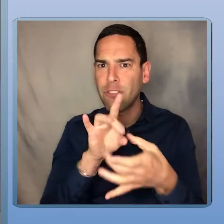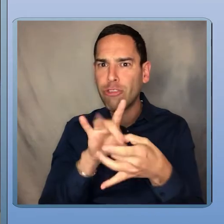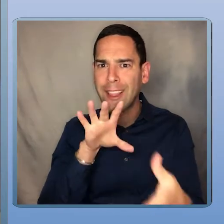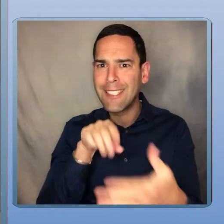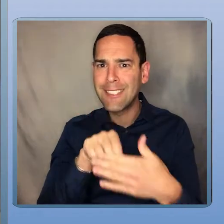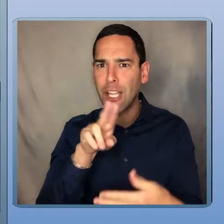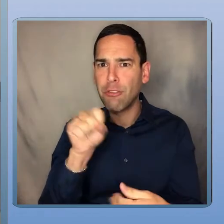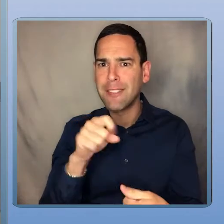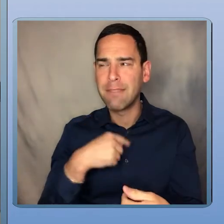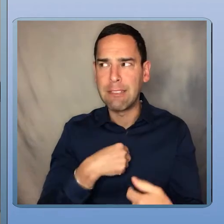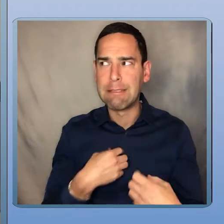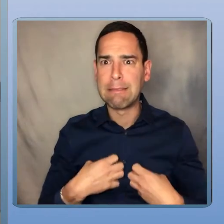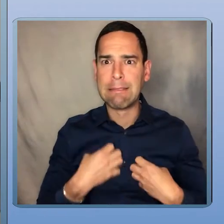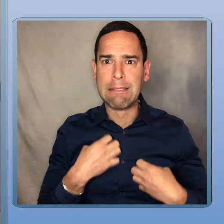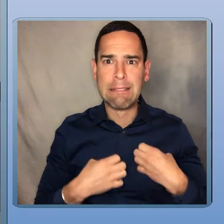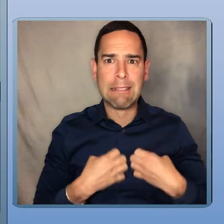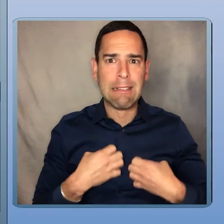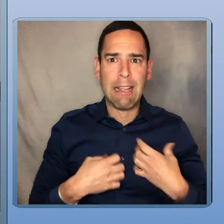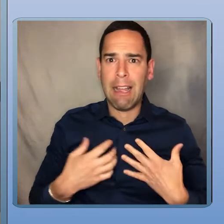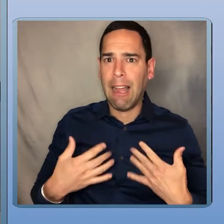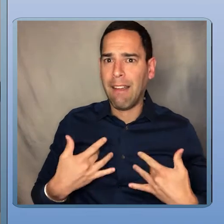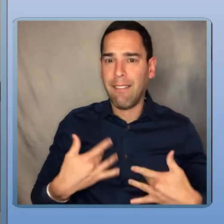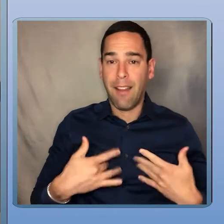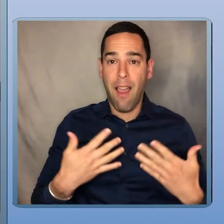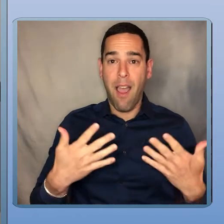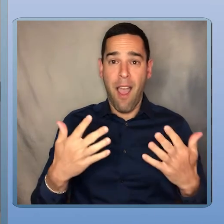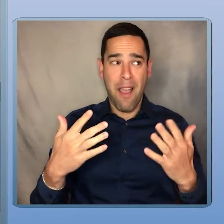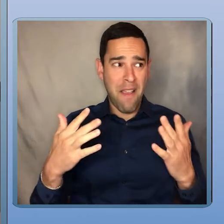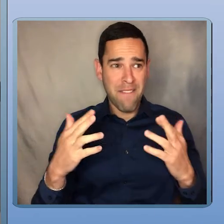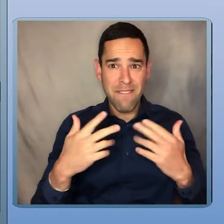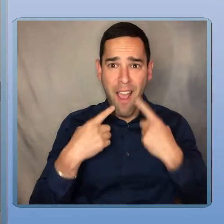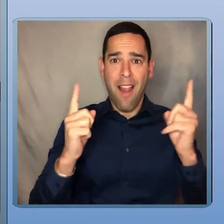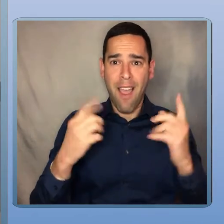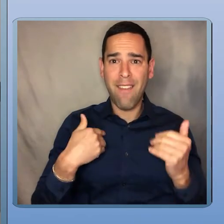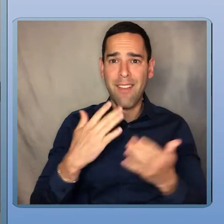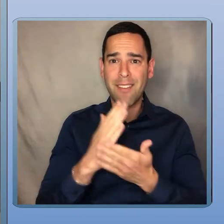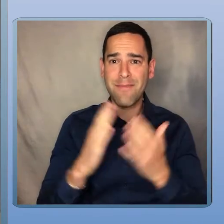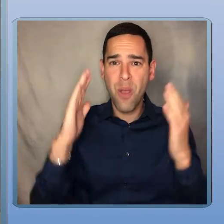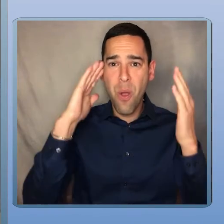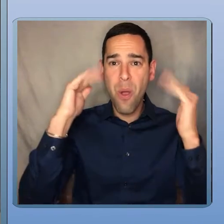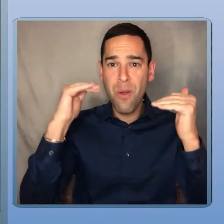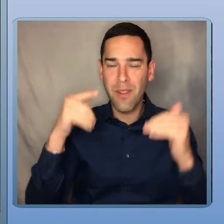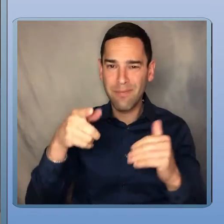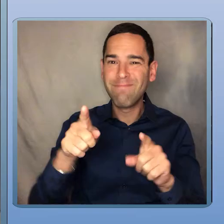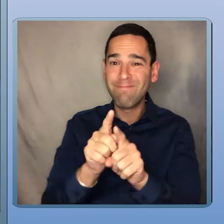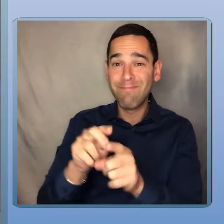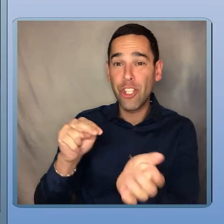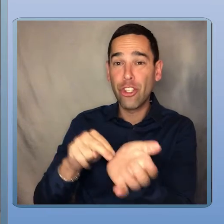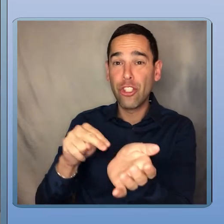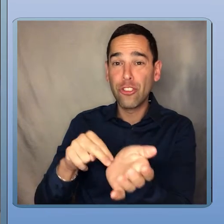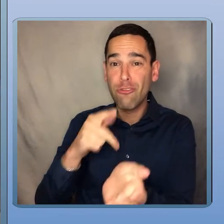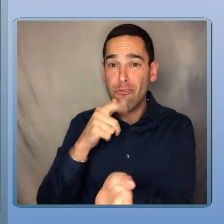vaccine in the U.S. it was very emotional for me I felt like we had finally arrived at this place of like there is hope even the nurse who